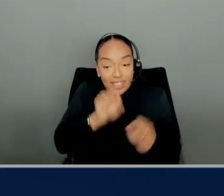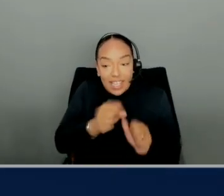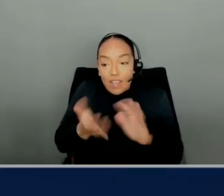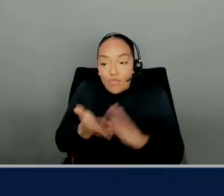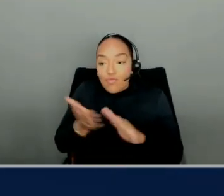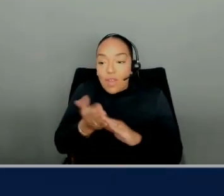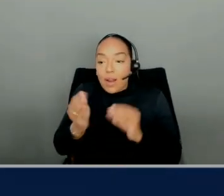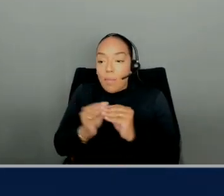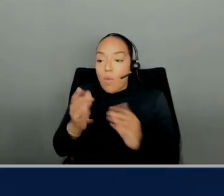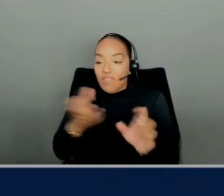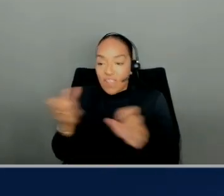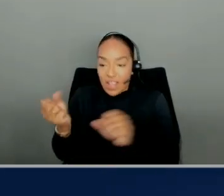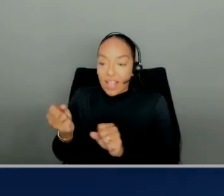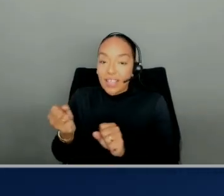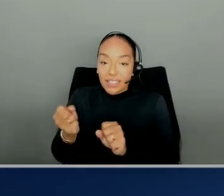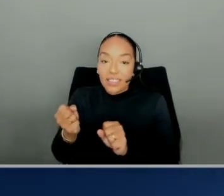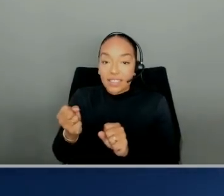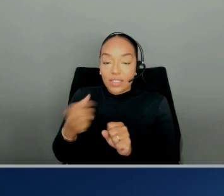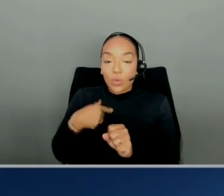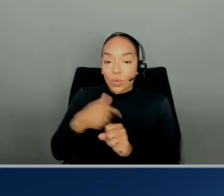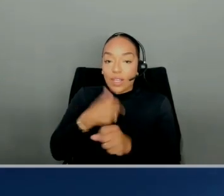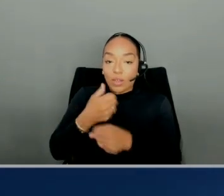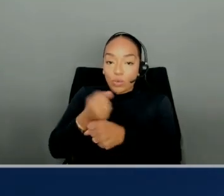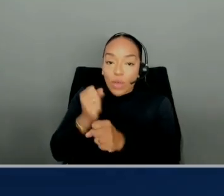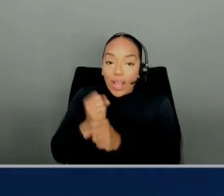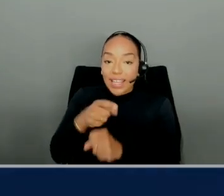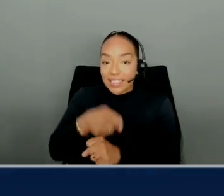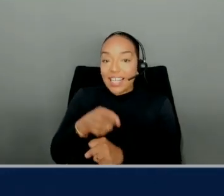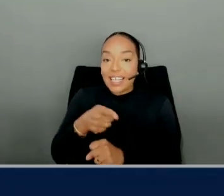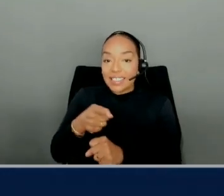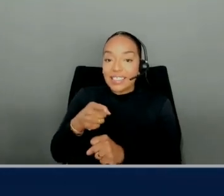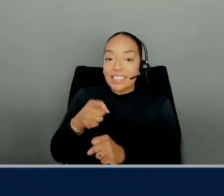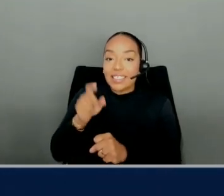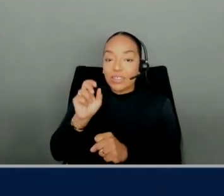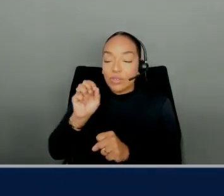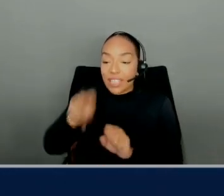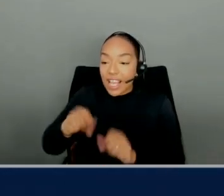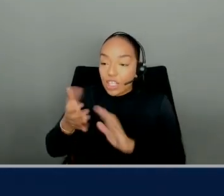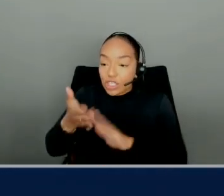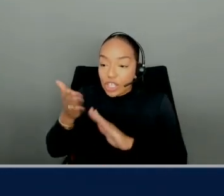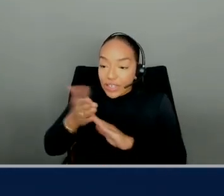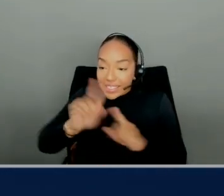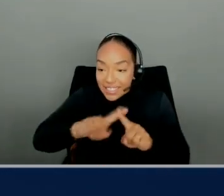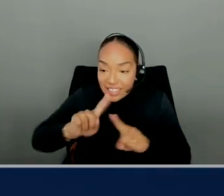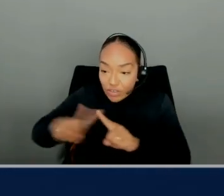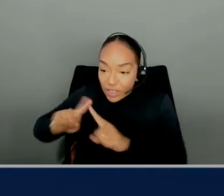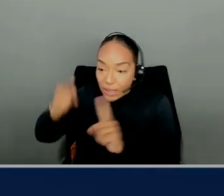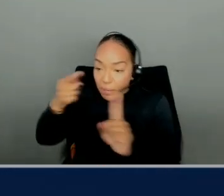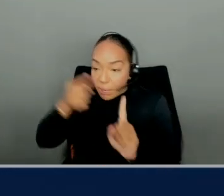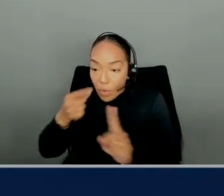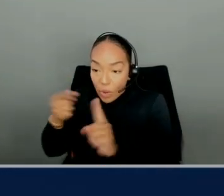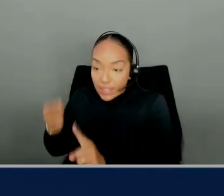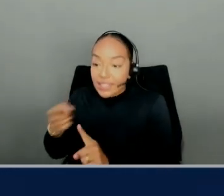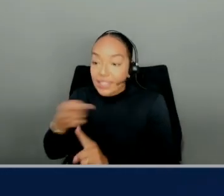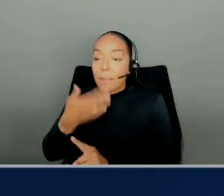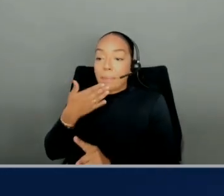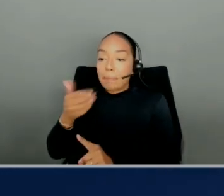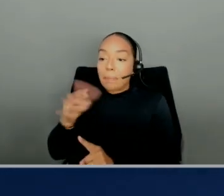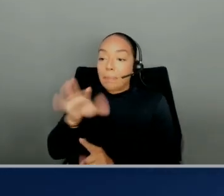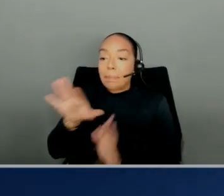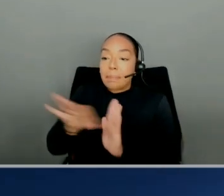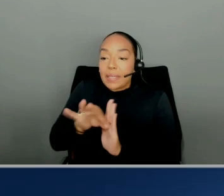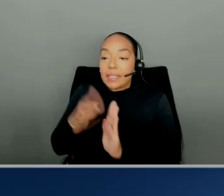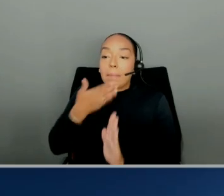automated query optimization that looks at, that kind of generates the different query plans and picks the best for the particular queries.